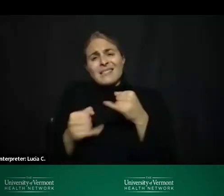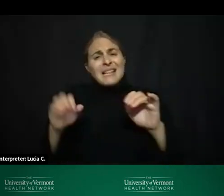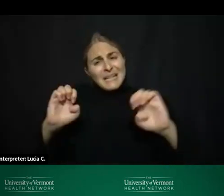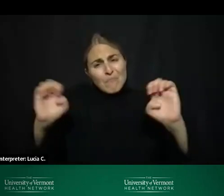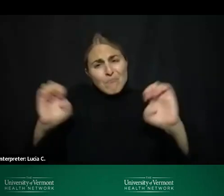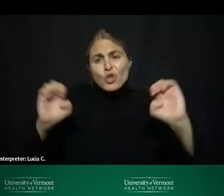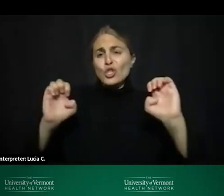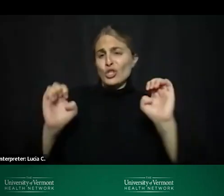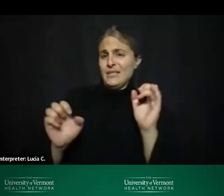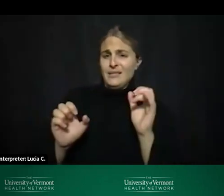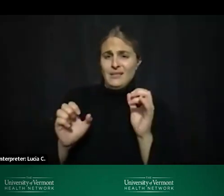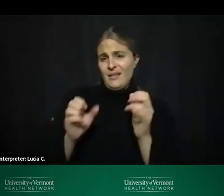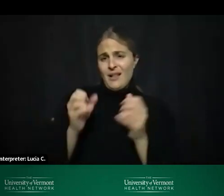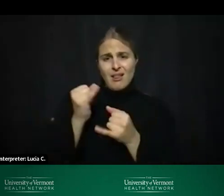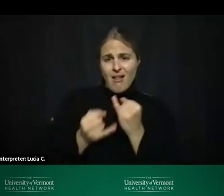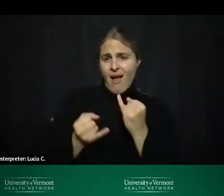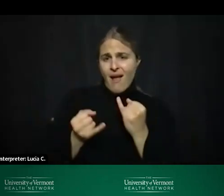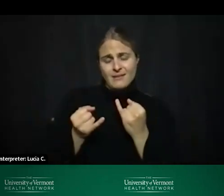need